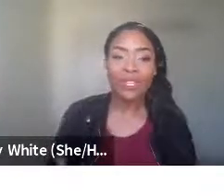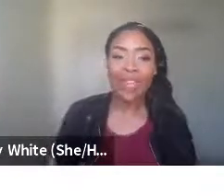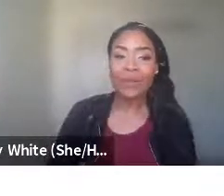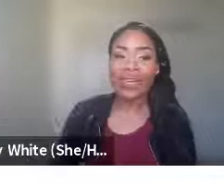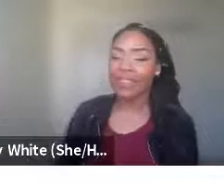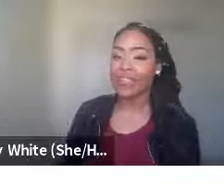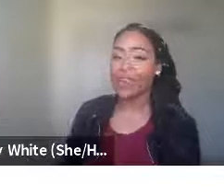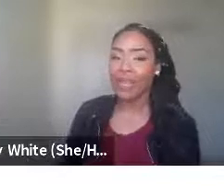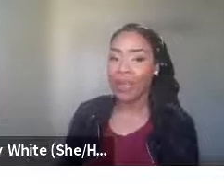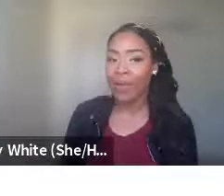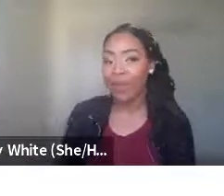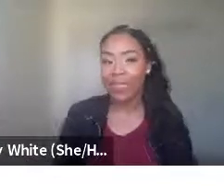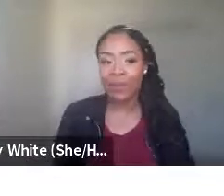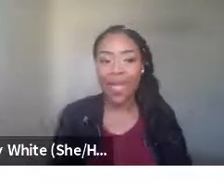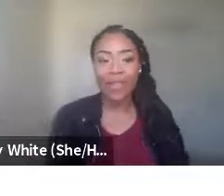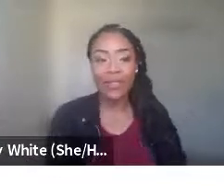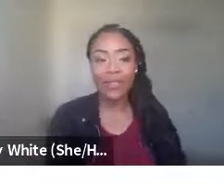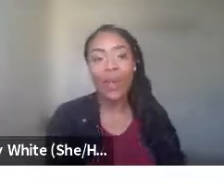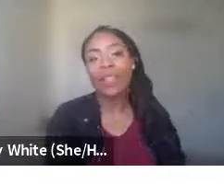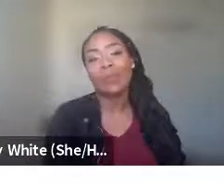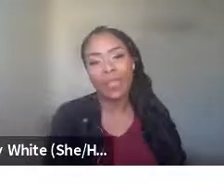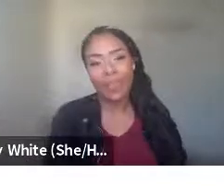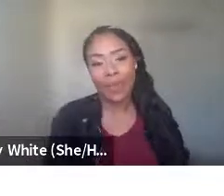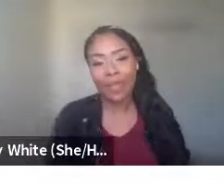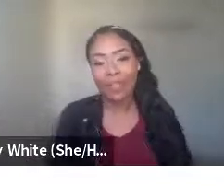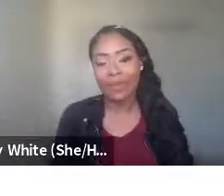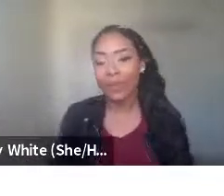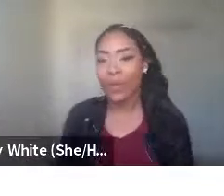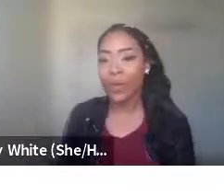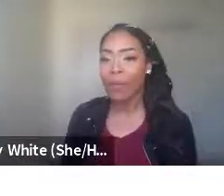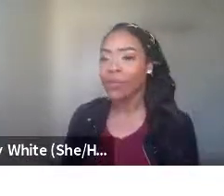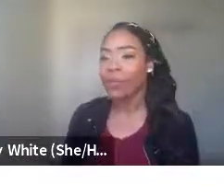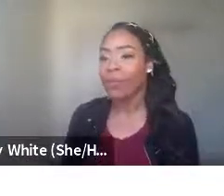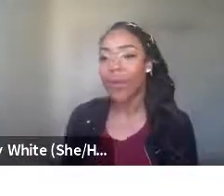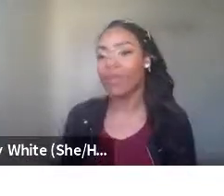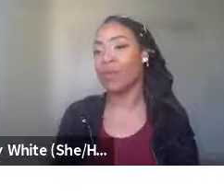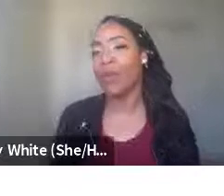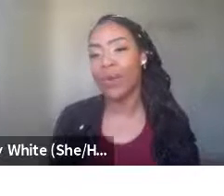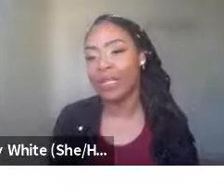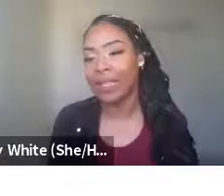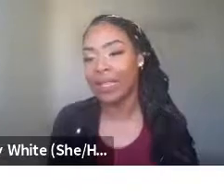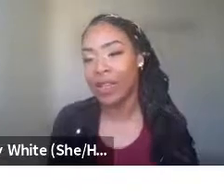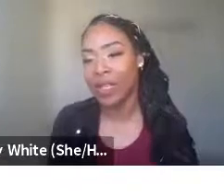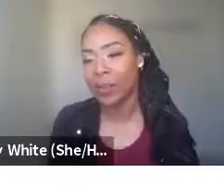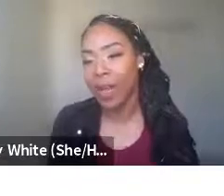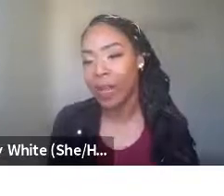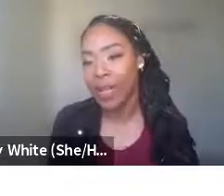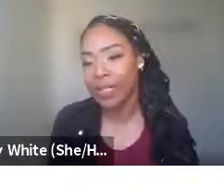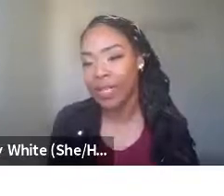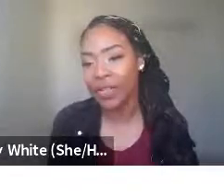So today's meeting is largely about implicit bias. And so what is implicit bias? You know, I'm sure most of the people who are attending this